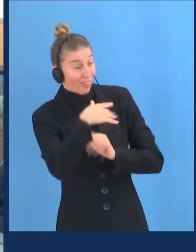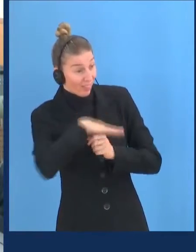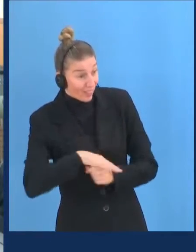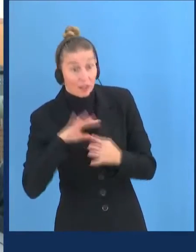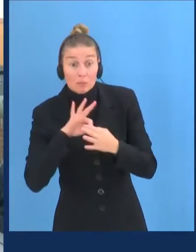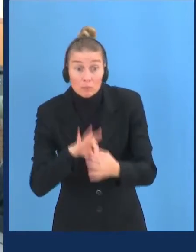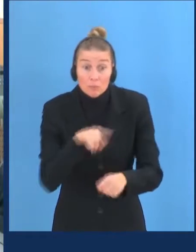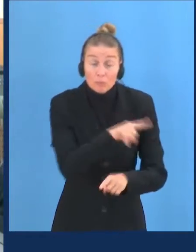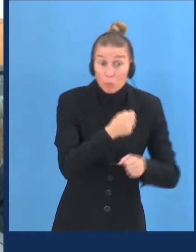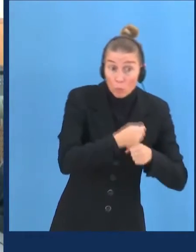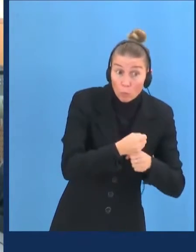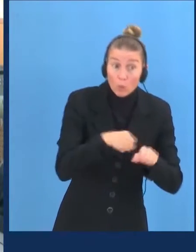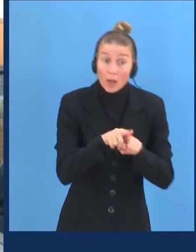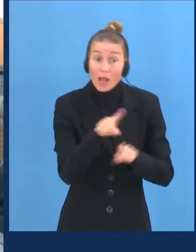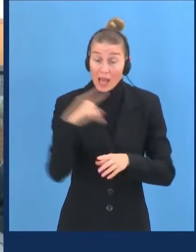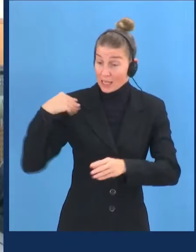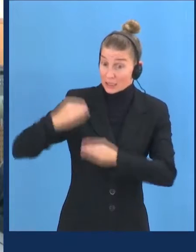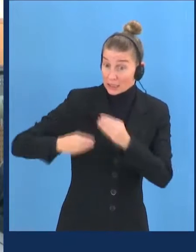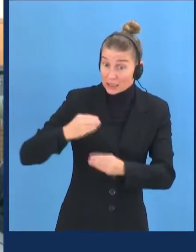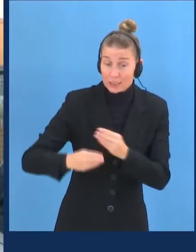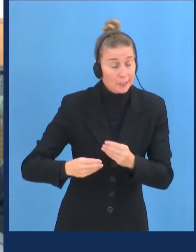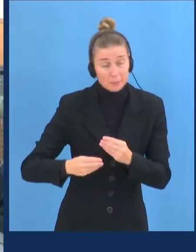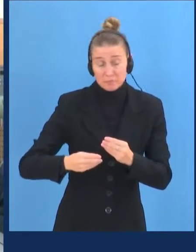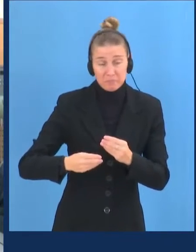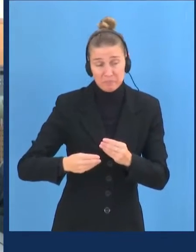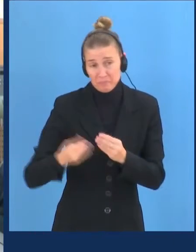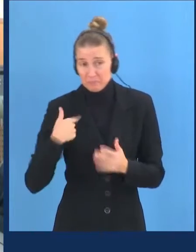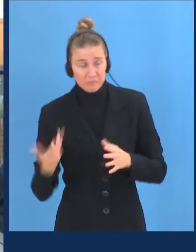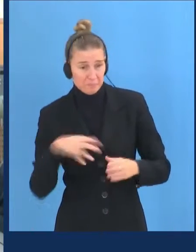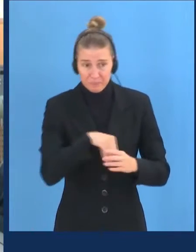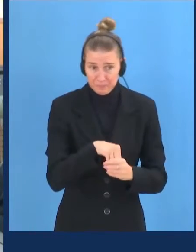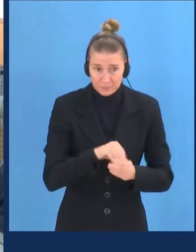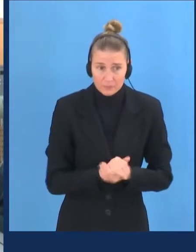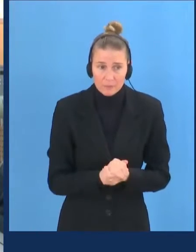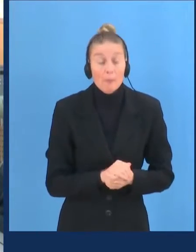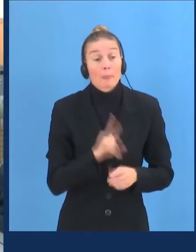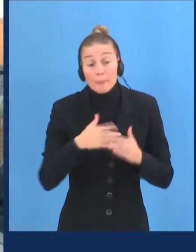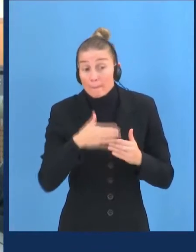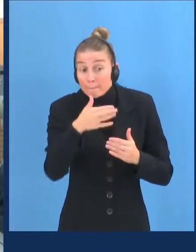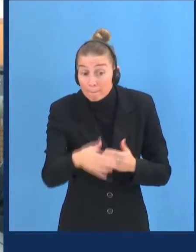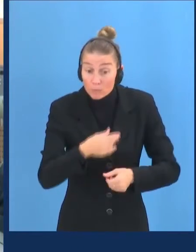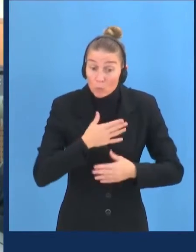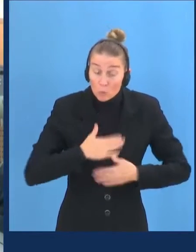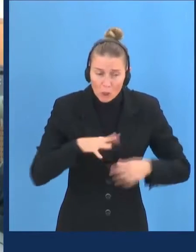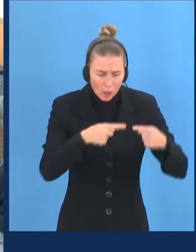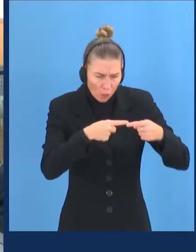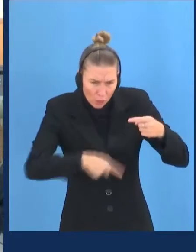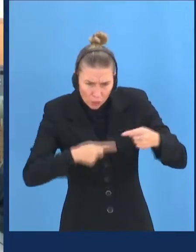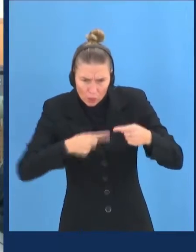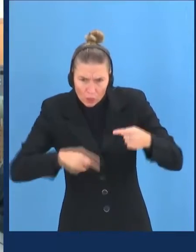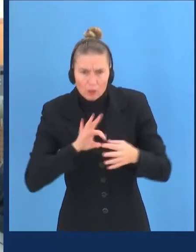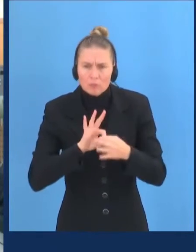And then I recommend the establishment of a working group to examine the gaps in protection for communities discriminated on